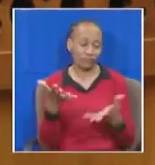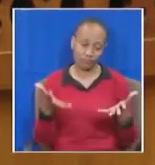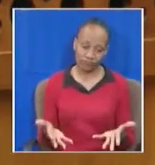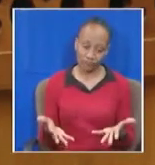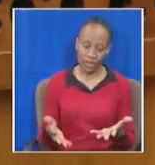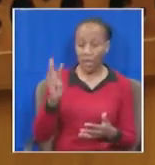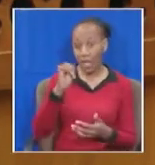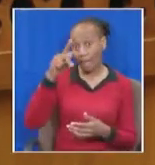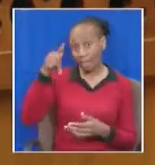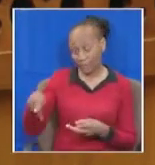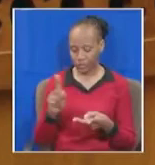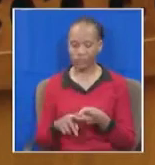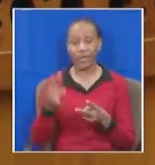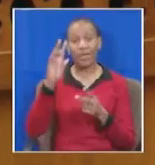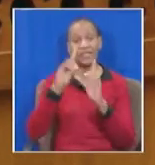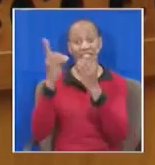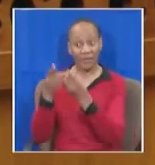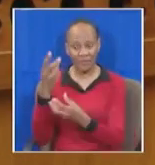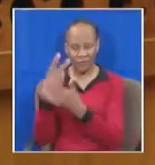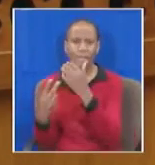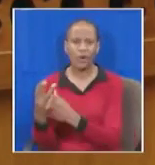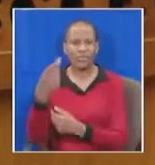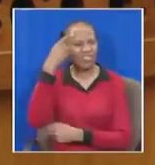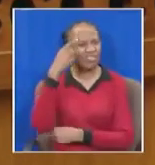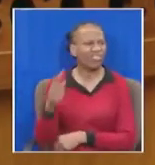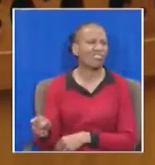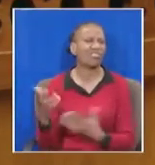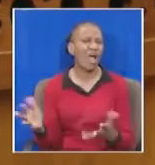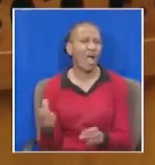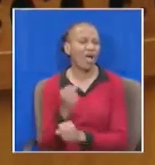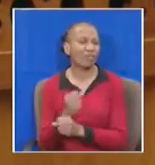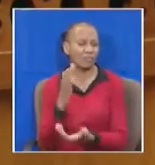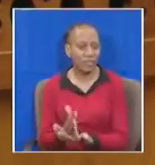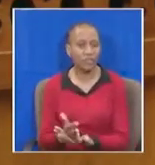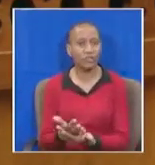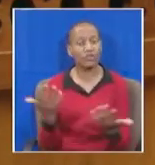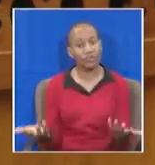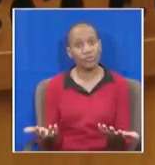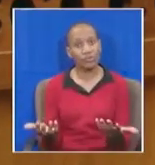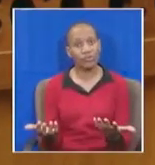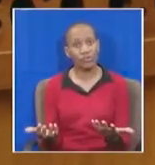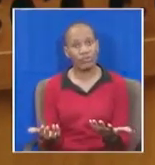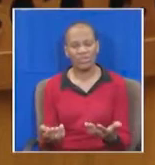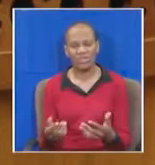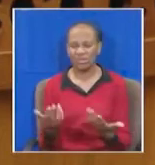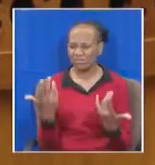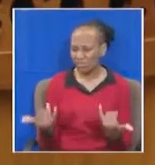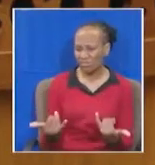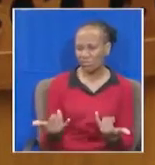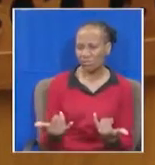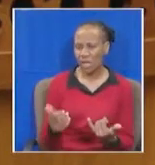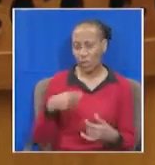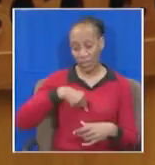of MPs and the department in the matter during deliberations on the Films and Publications Amendment Bill has been disappointing for the